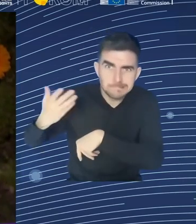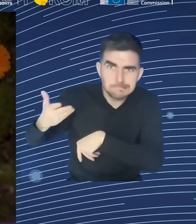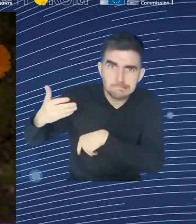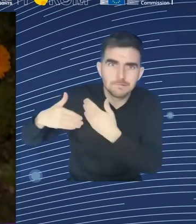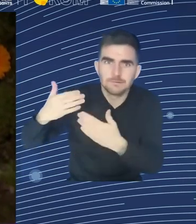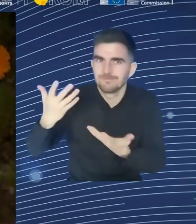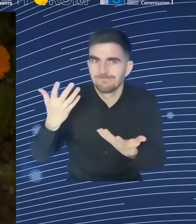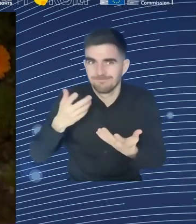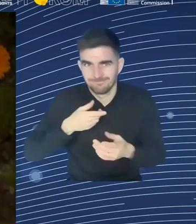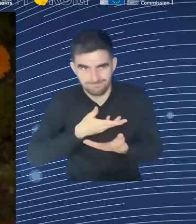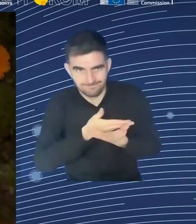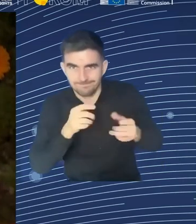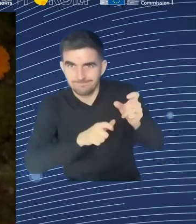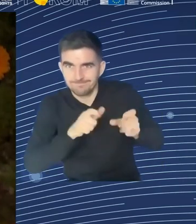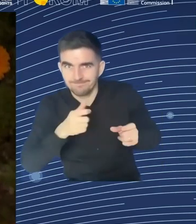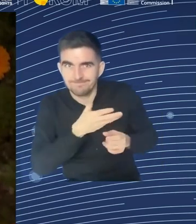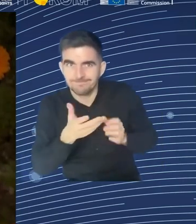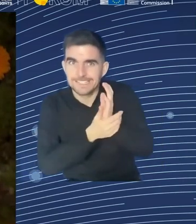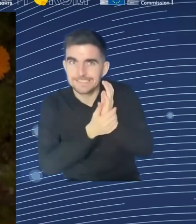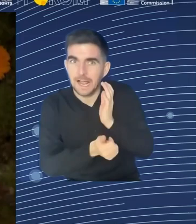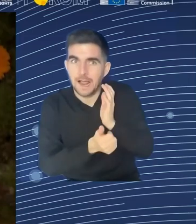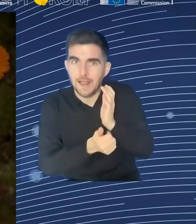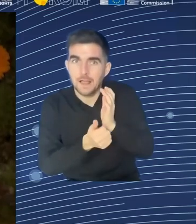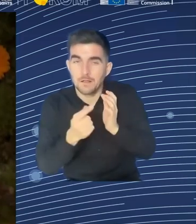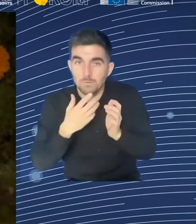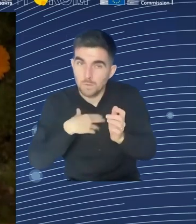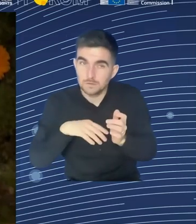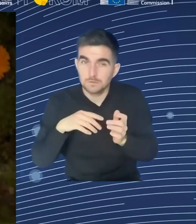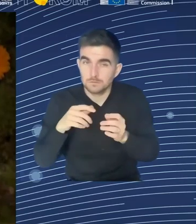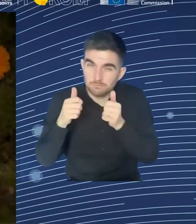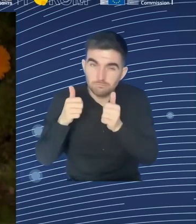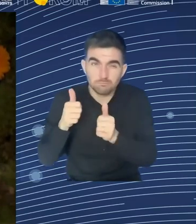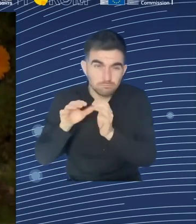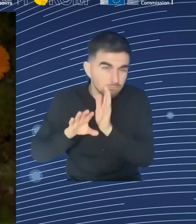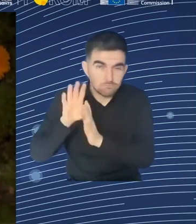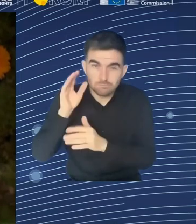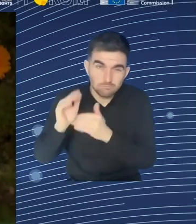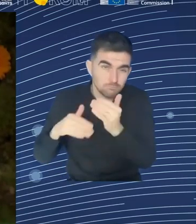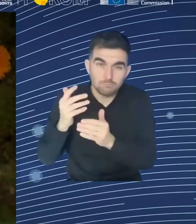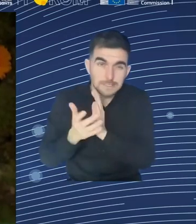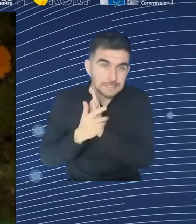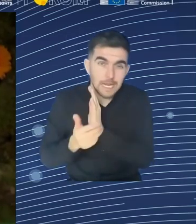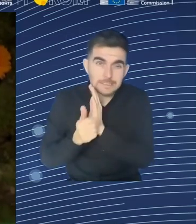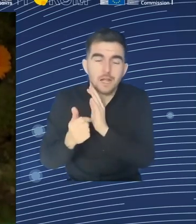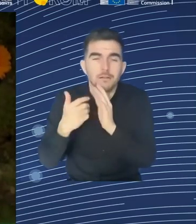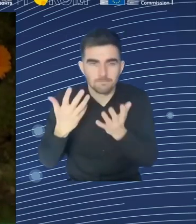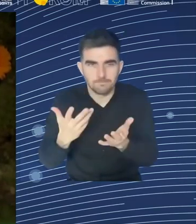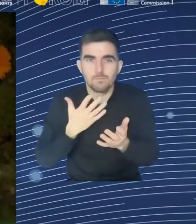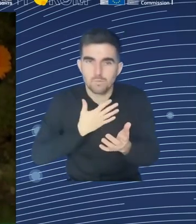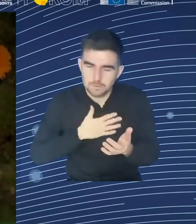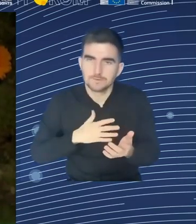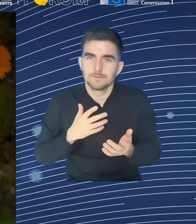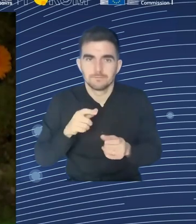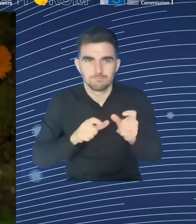benefit from that implementation of innovation. So that's just what I wanted to say. Barbara.